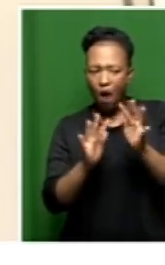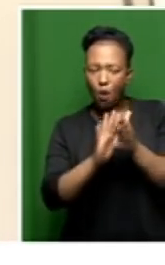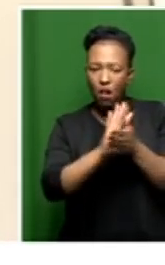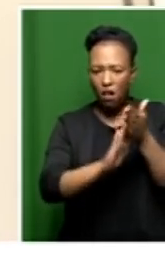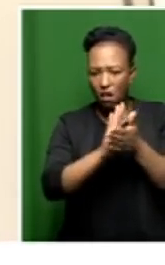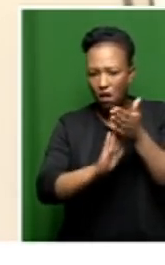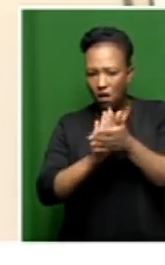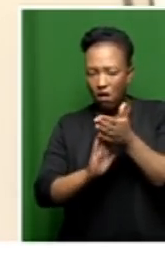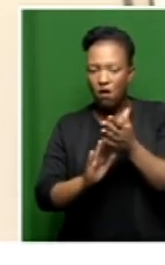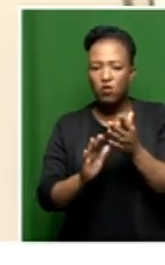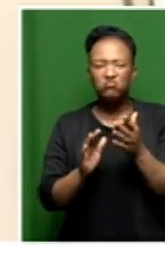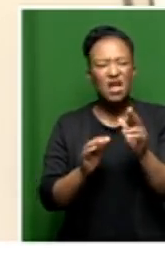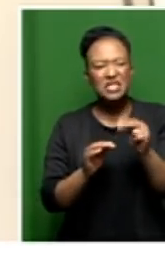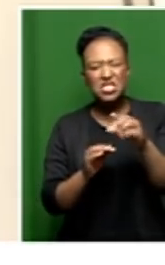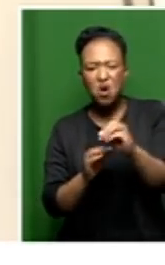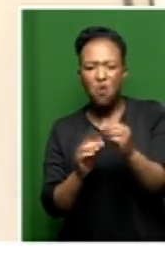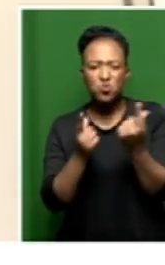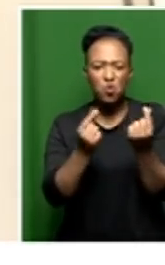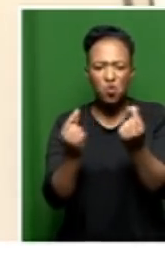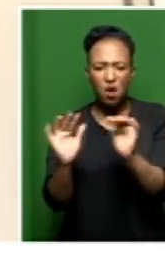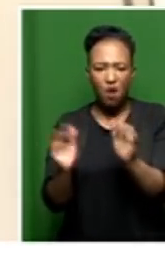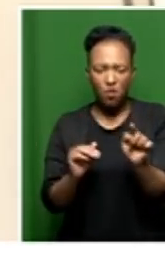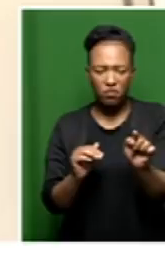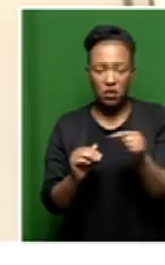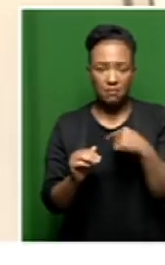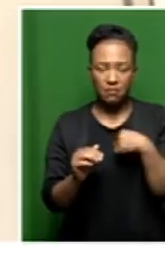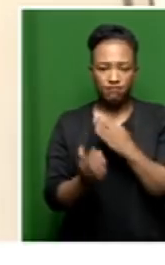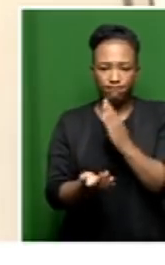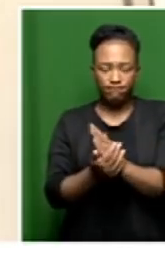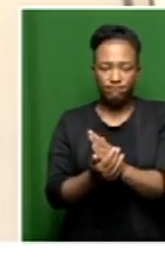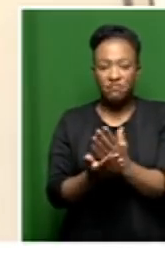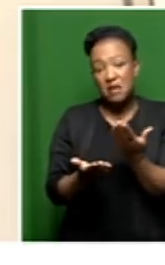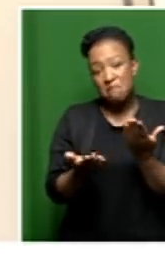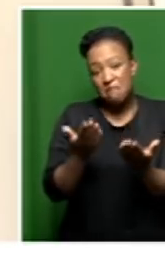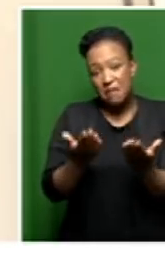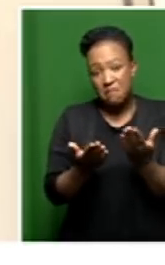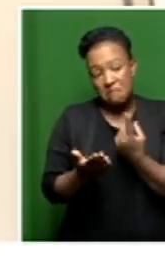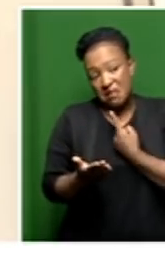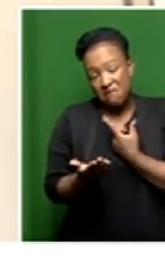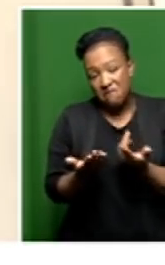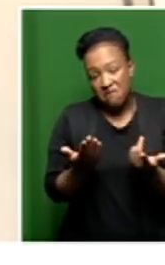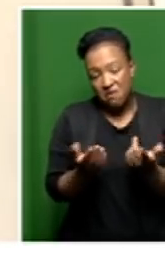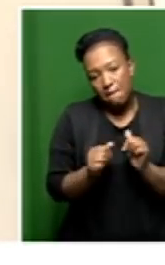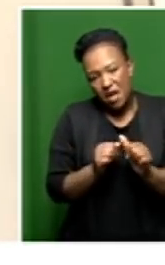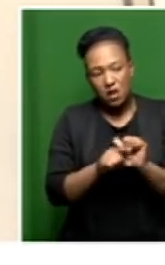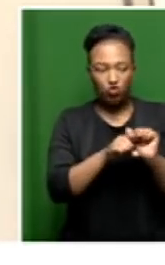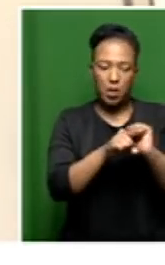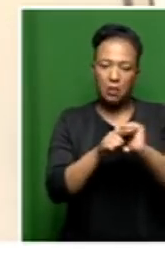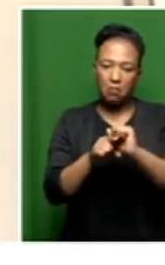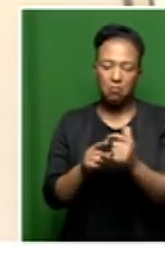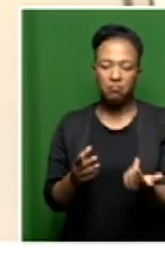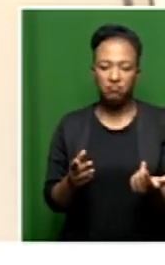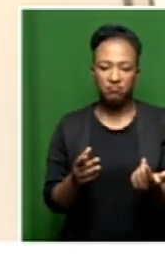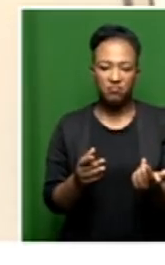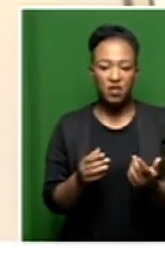of running a facility. So I'm not so sure when she, she just took it upon herself, perhaps, to say, let me train. But